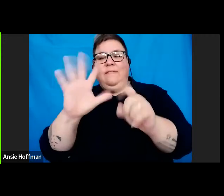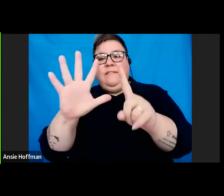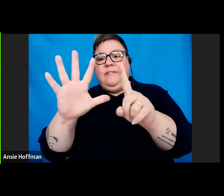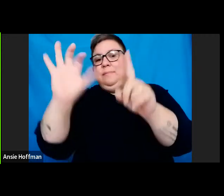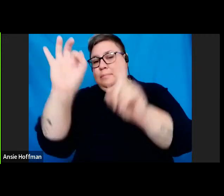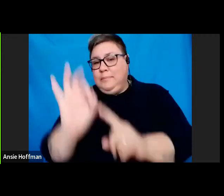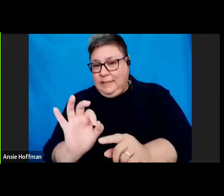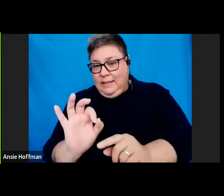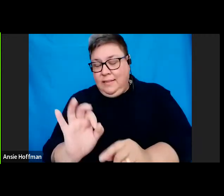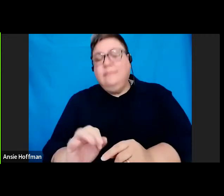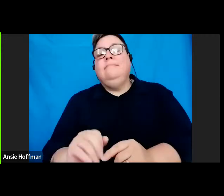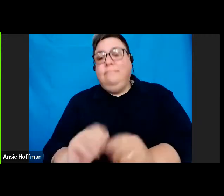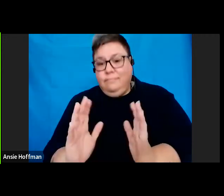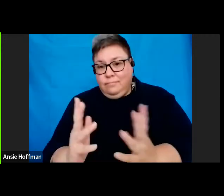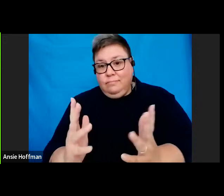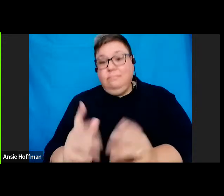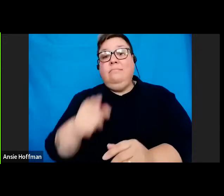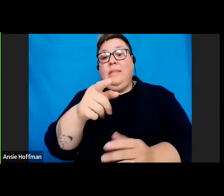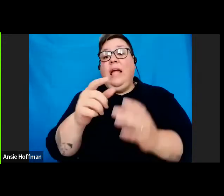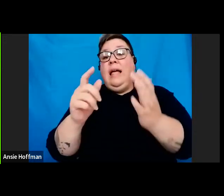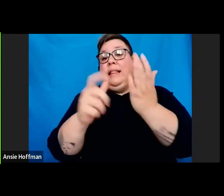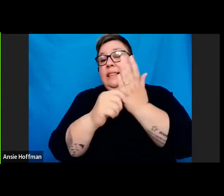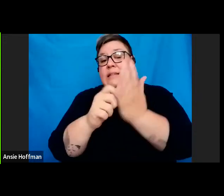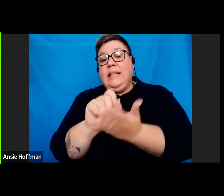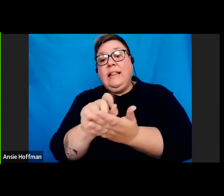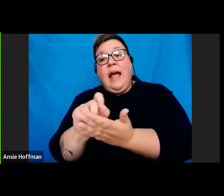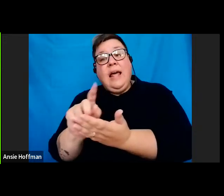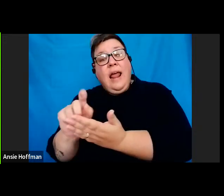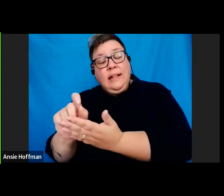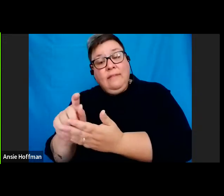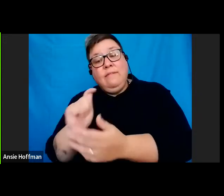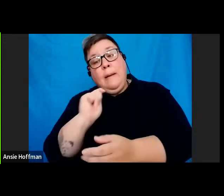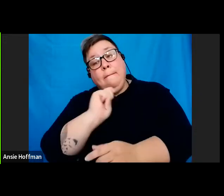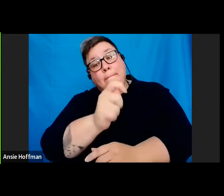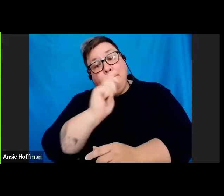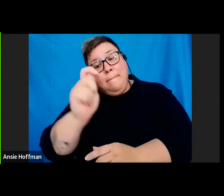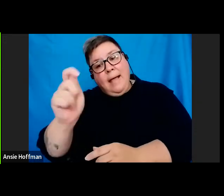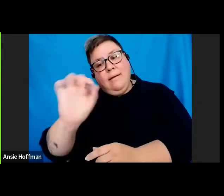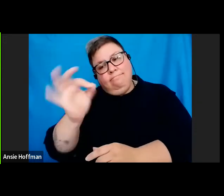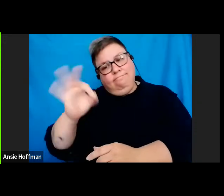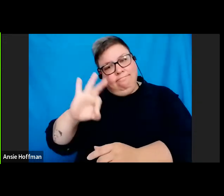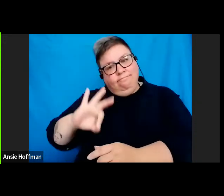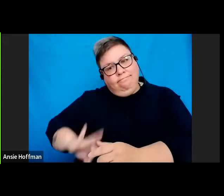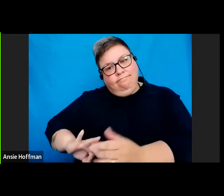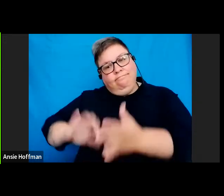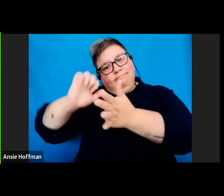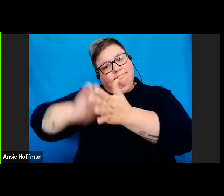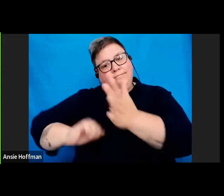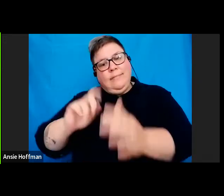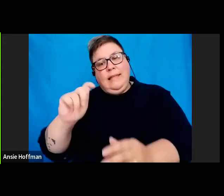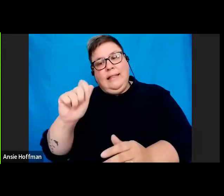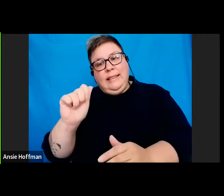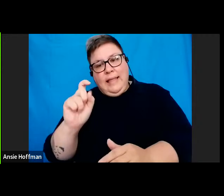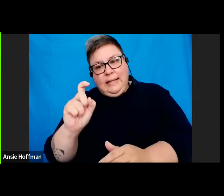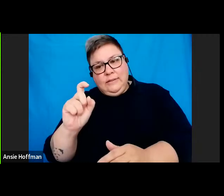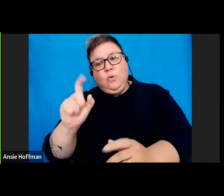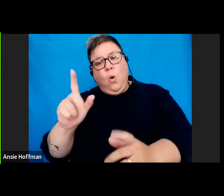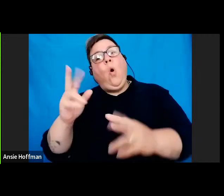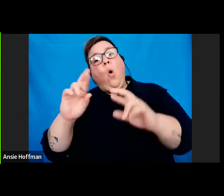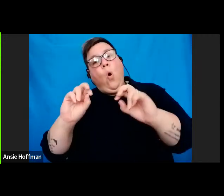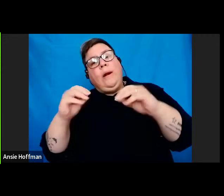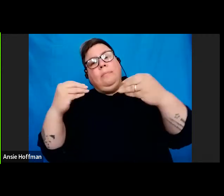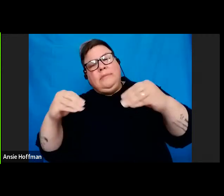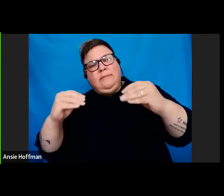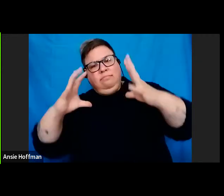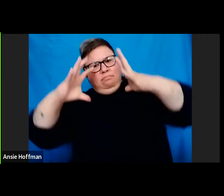ensures that a fair rate of tax is paid on your earnings, especially for larger or irregular payments. An